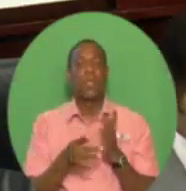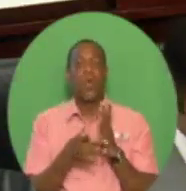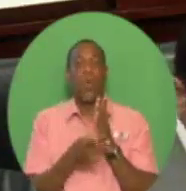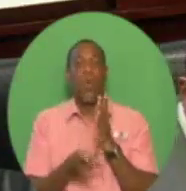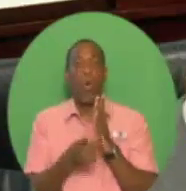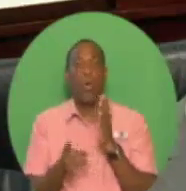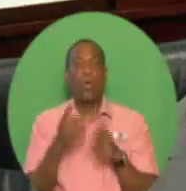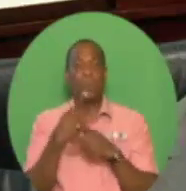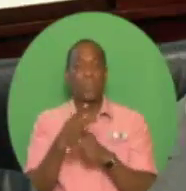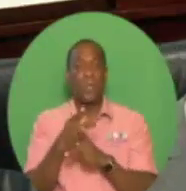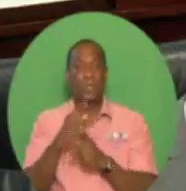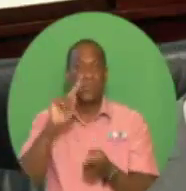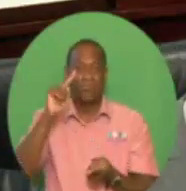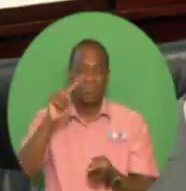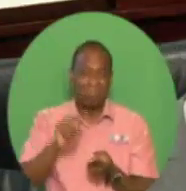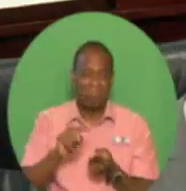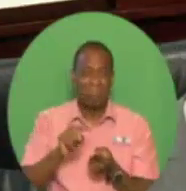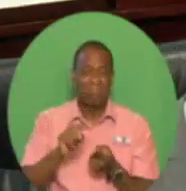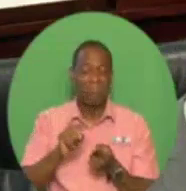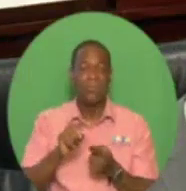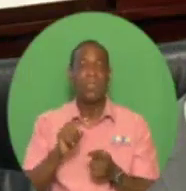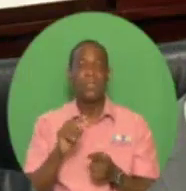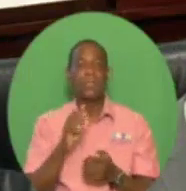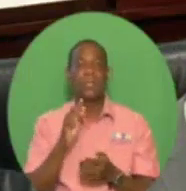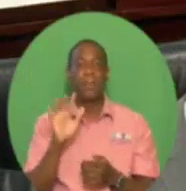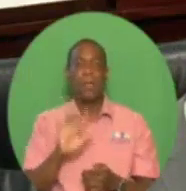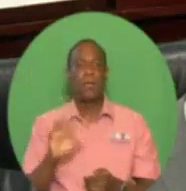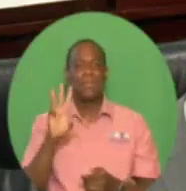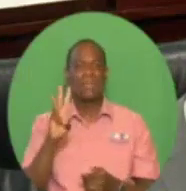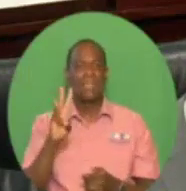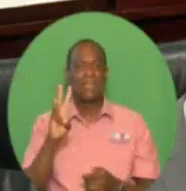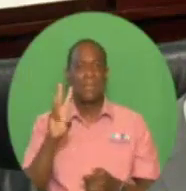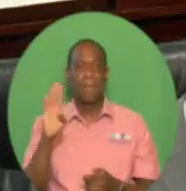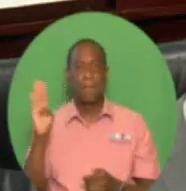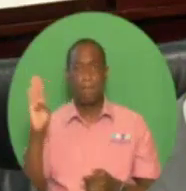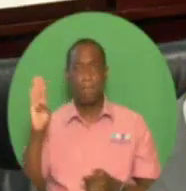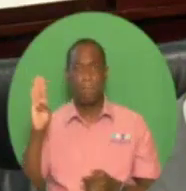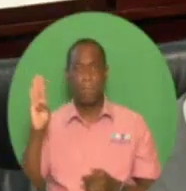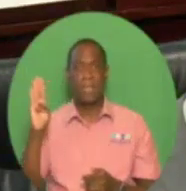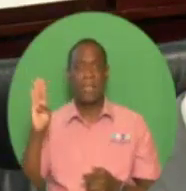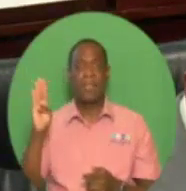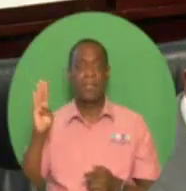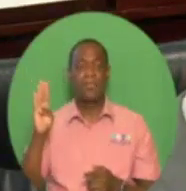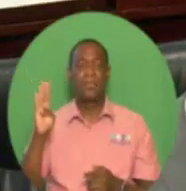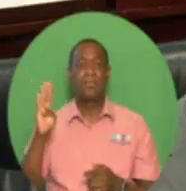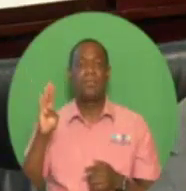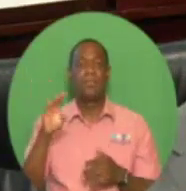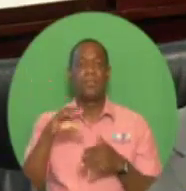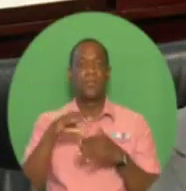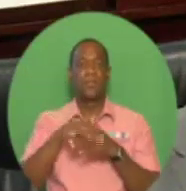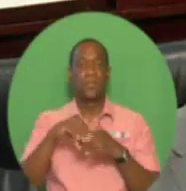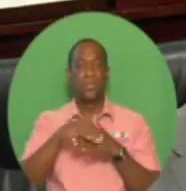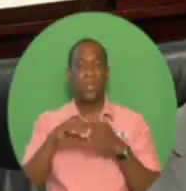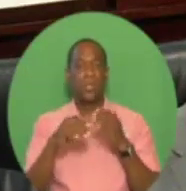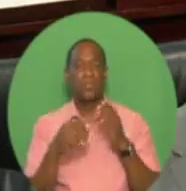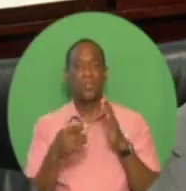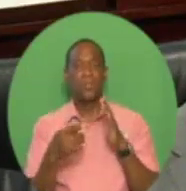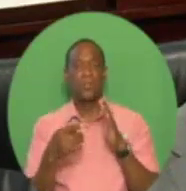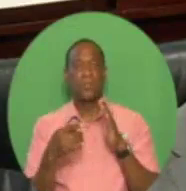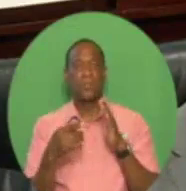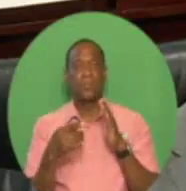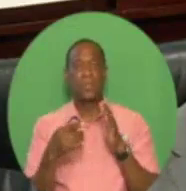left in credit to the government's bank account at the central bank, just prior to the May 2010 election,